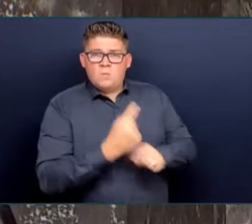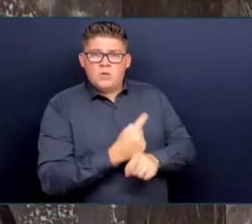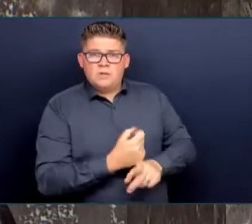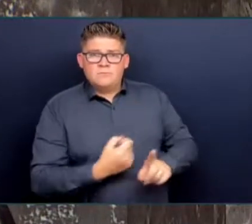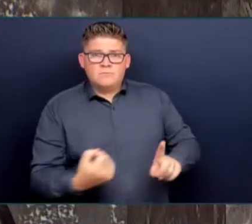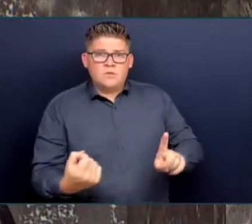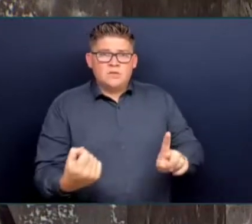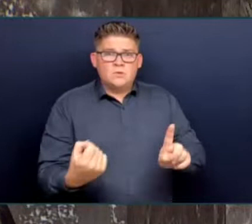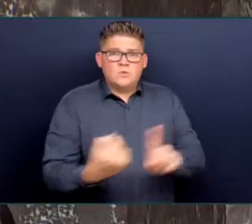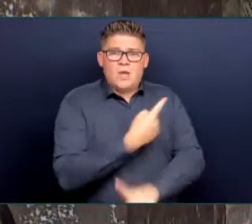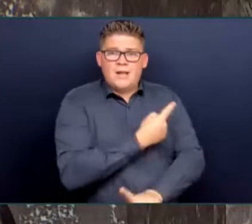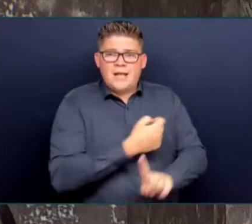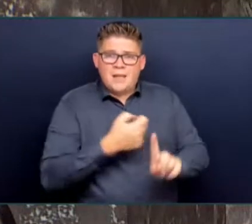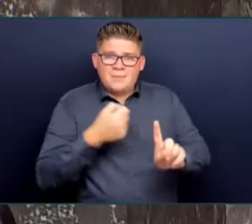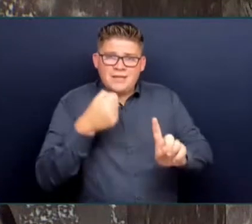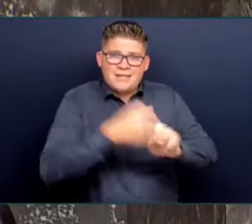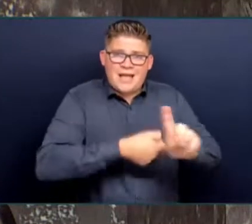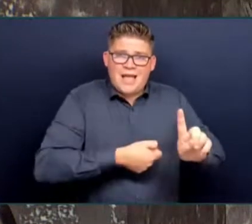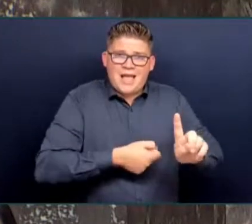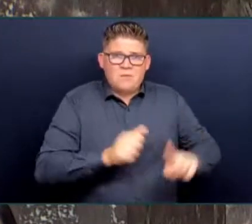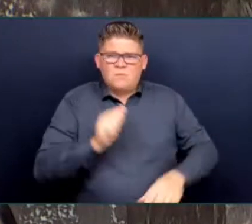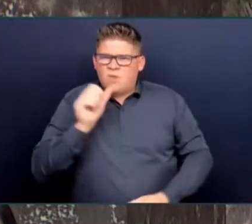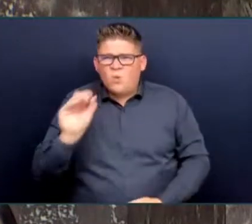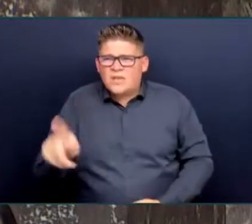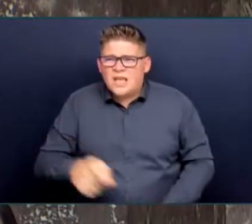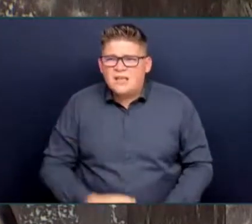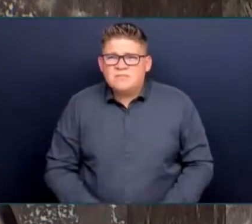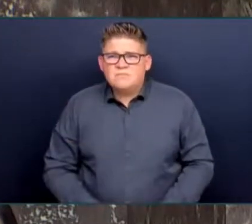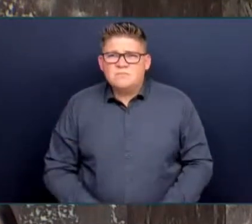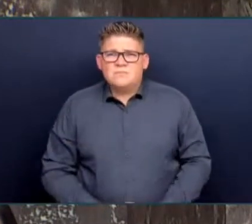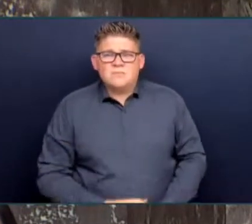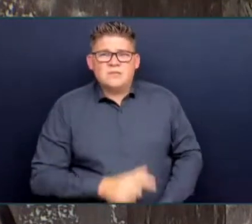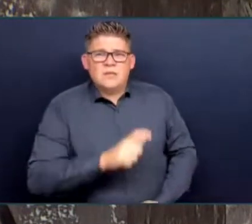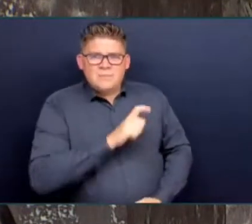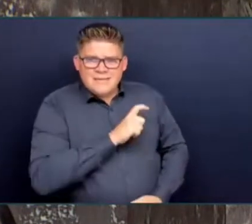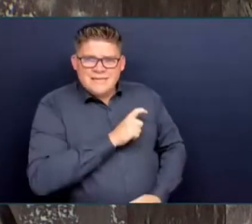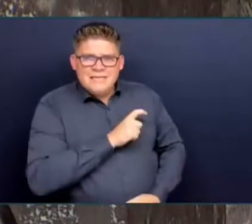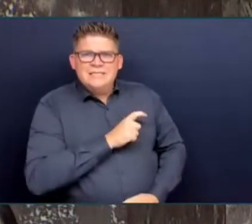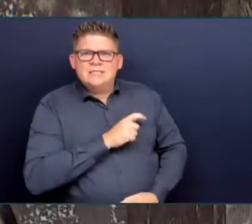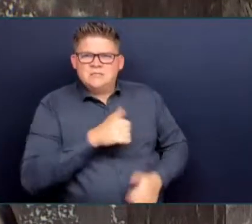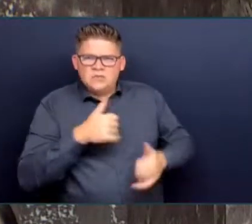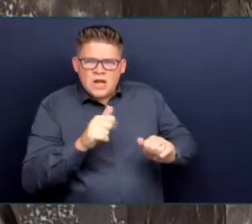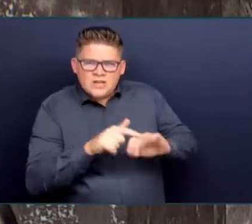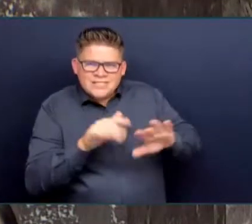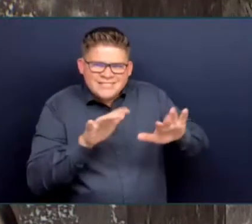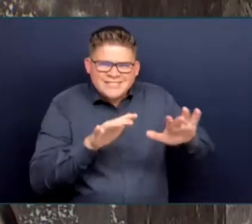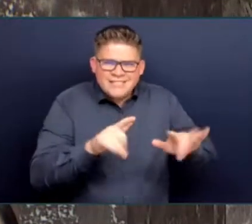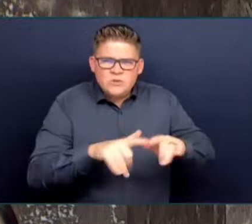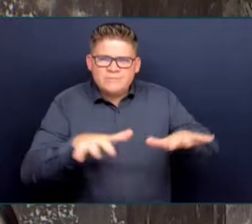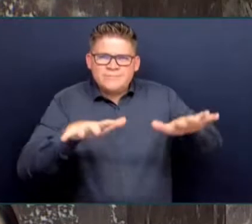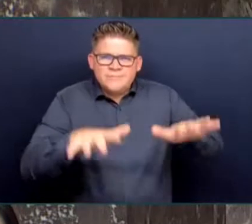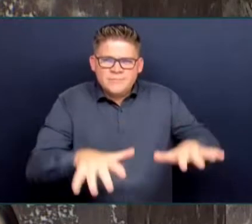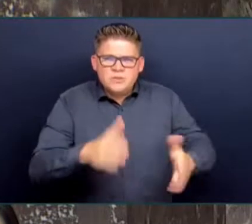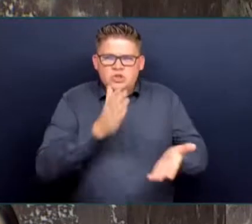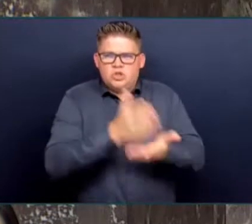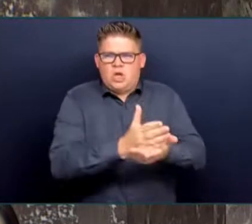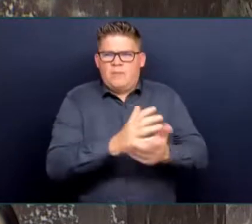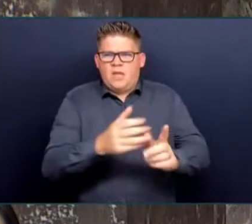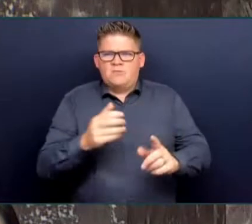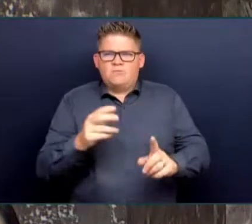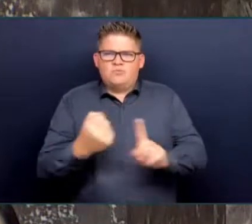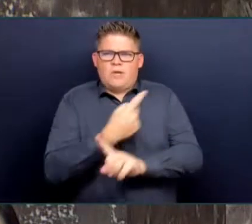can to deal with that. At the same time, what we have also seen, and that we recognize that